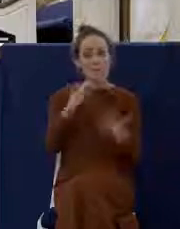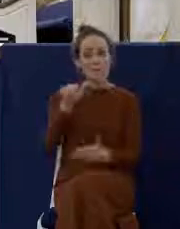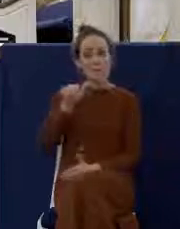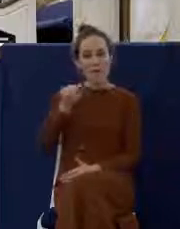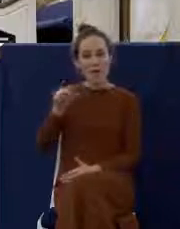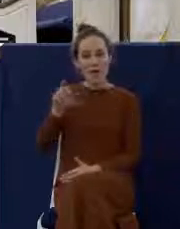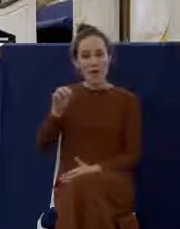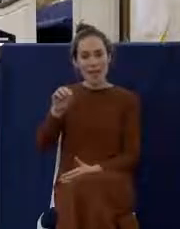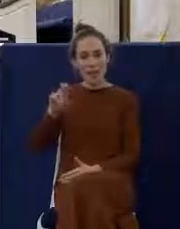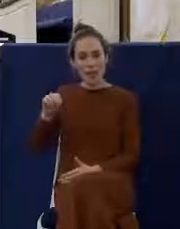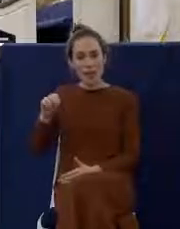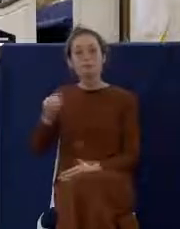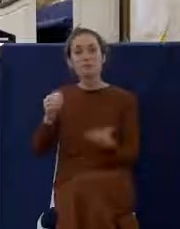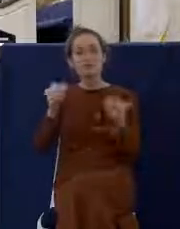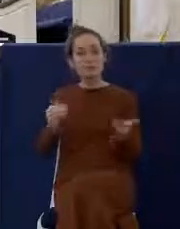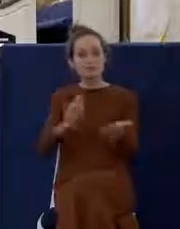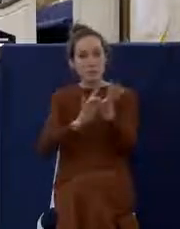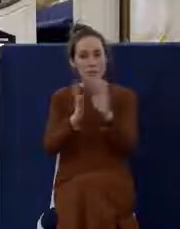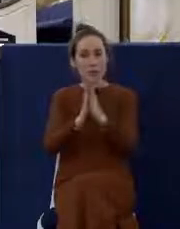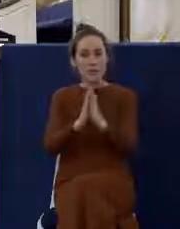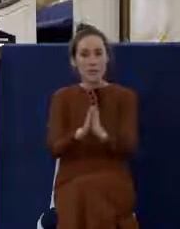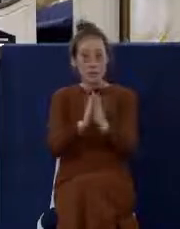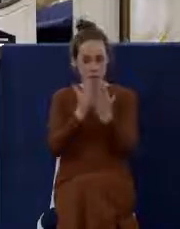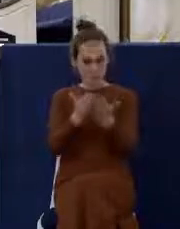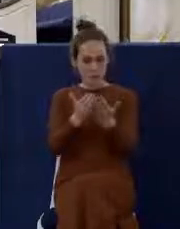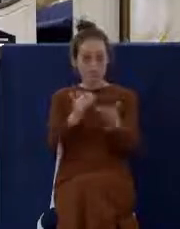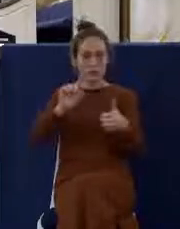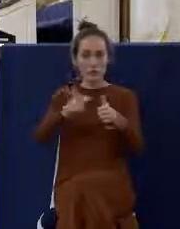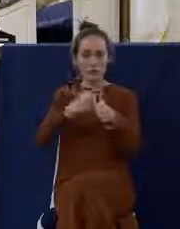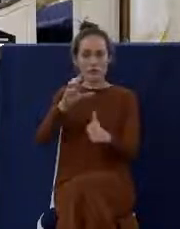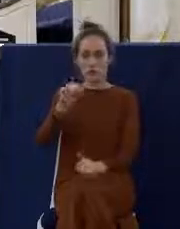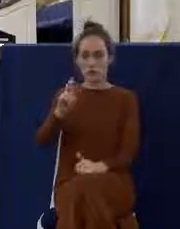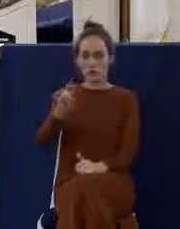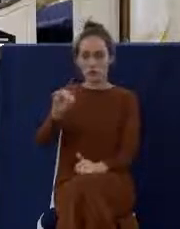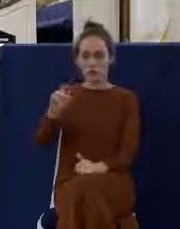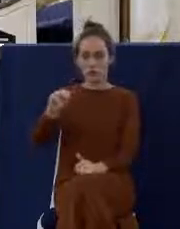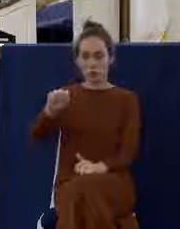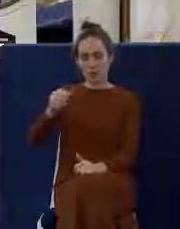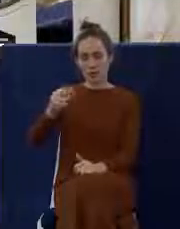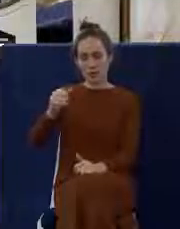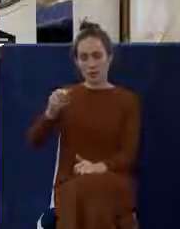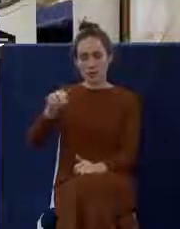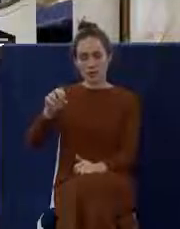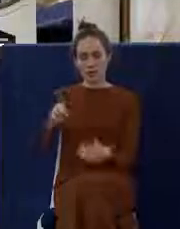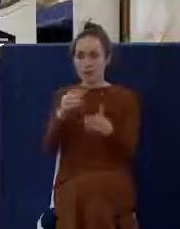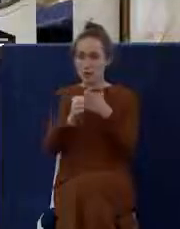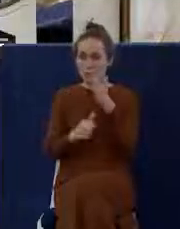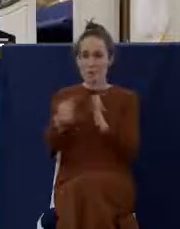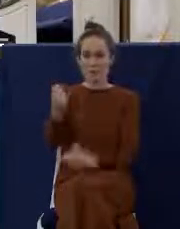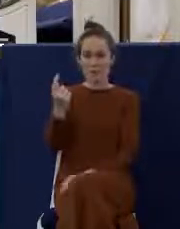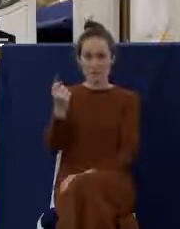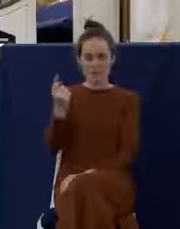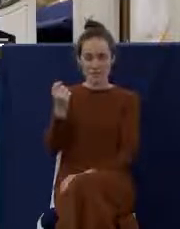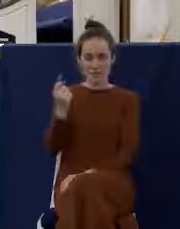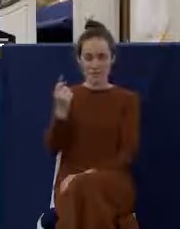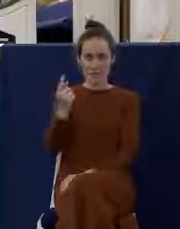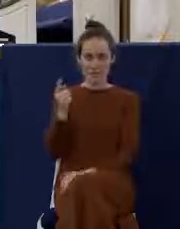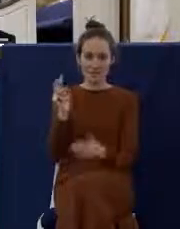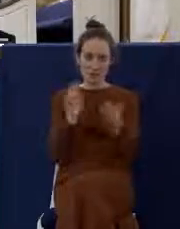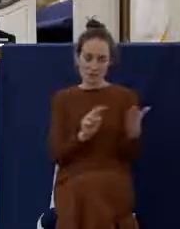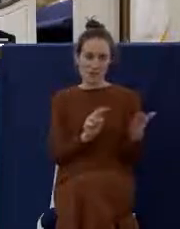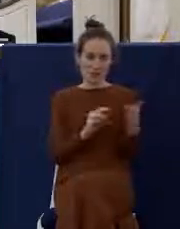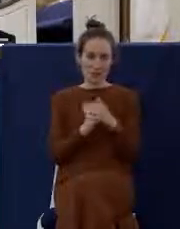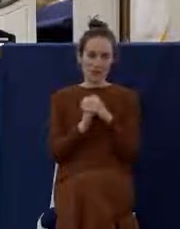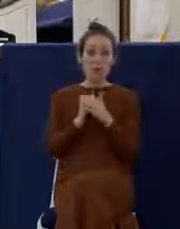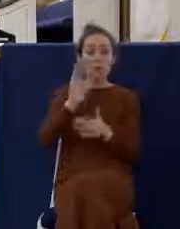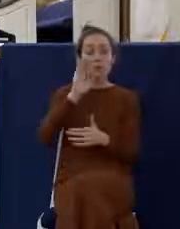Would you take God's Word this morning and open, please, to the book of 1 Corinthians chapter 11. 1 Corinthians chapter 11, and I